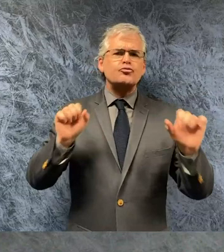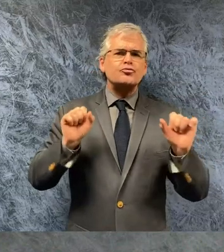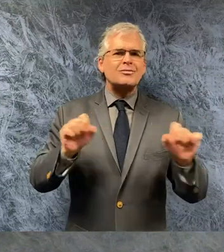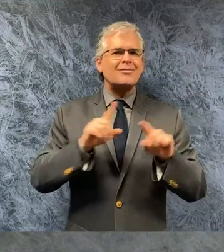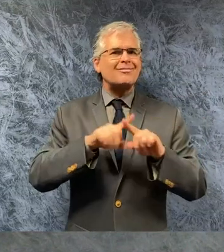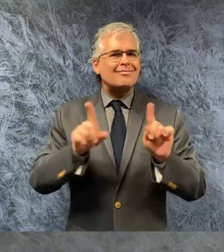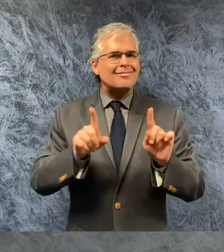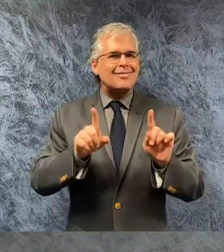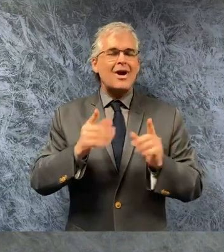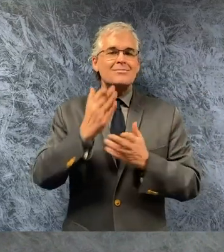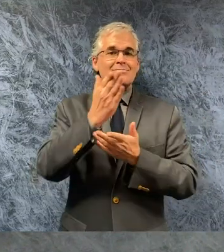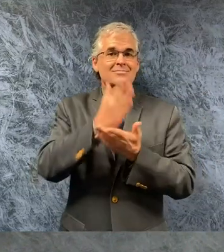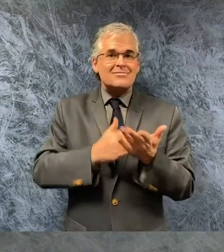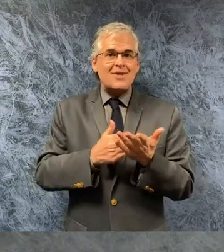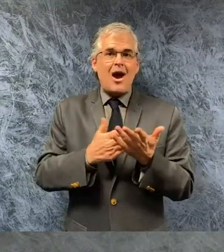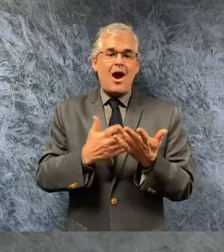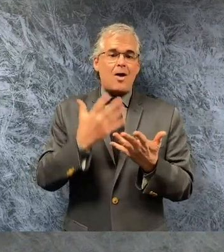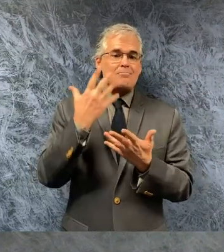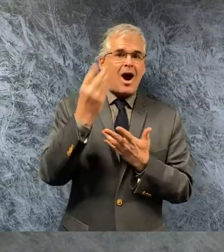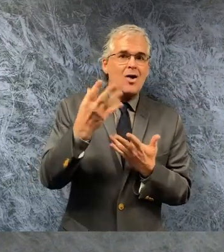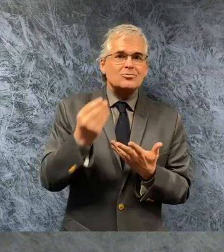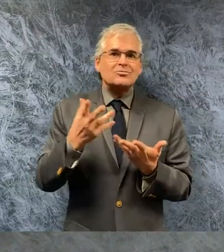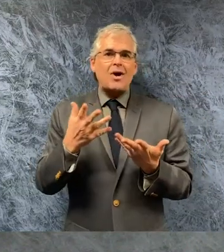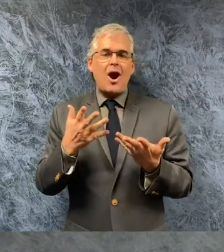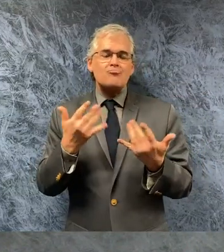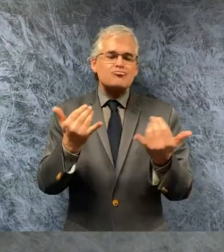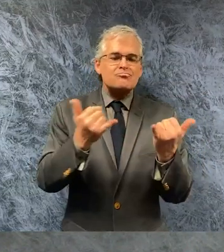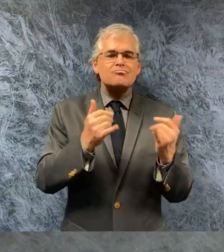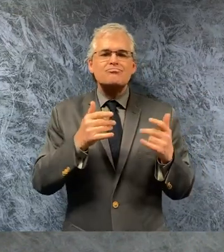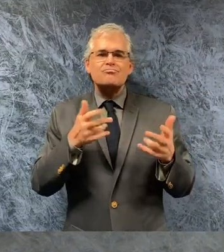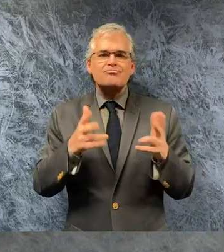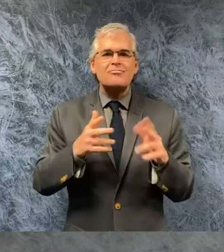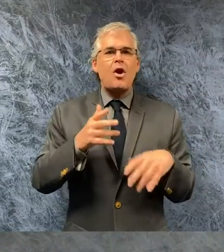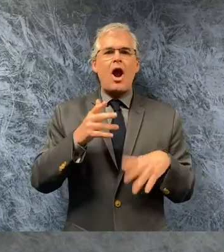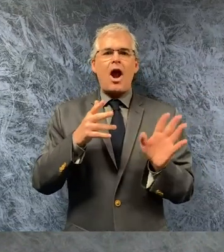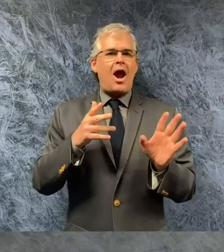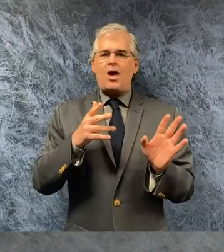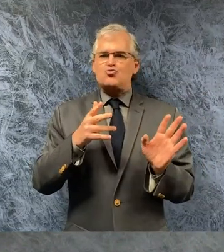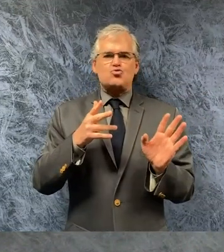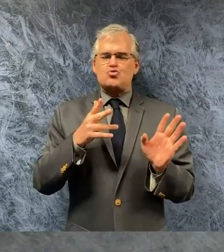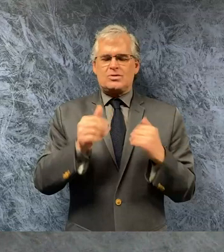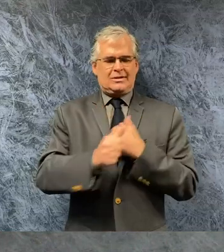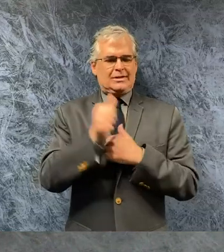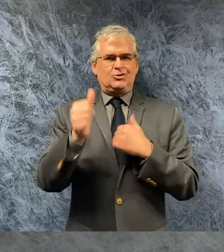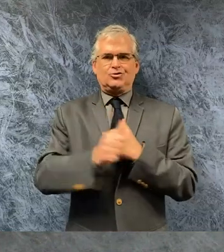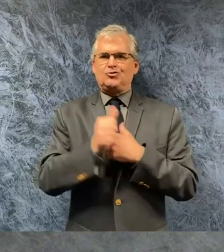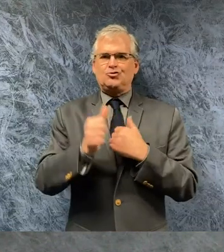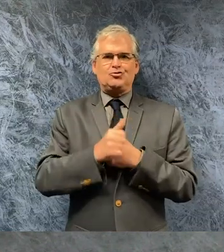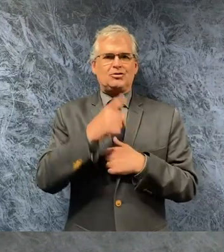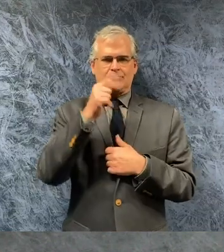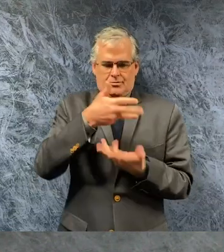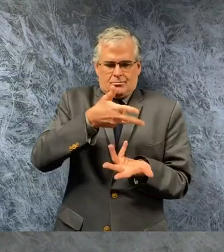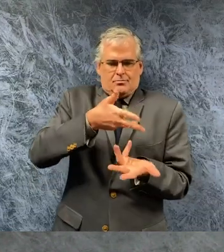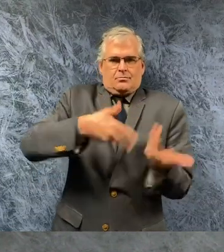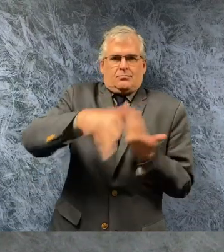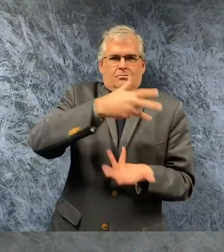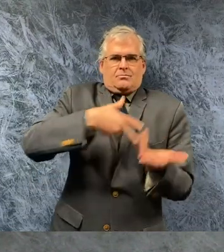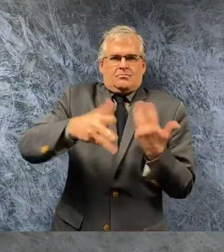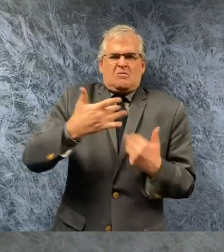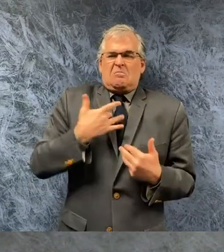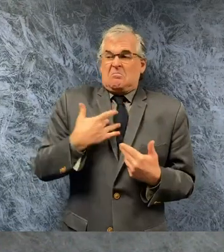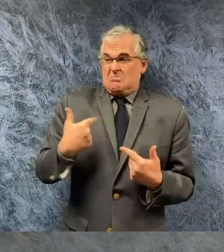unnecessarily become high risk due to people circumventing the intent and acting as if they are not susceptible becoming infected